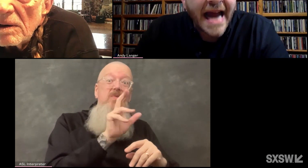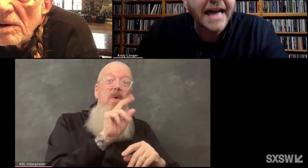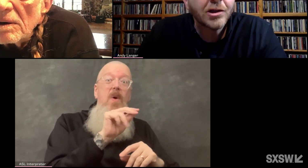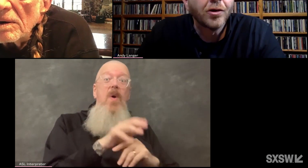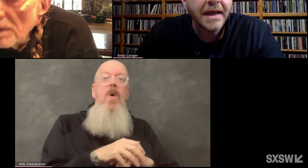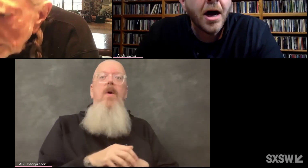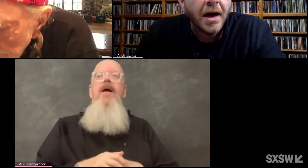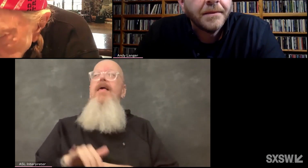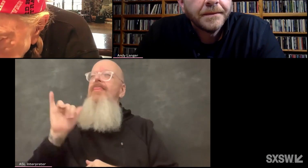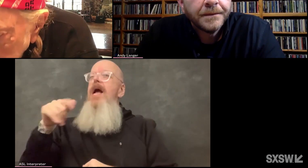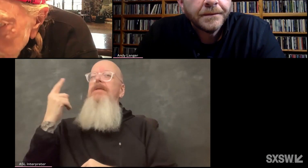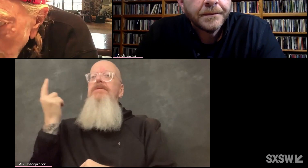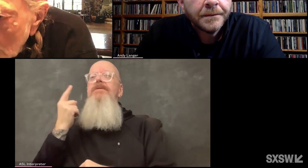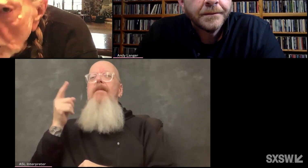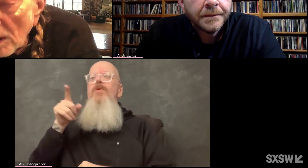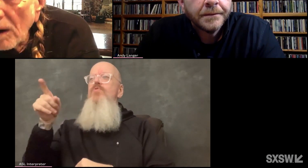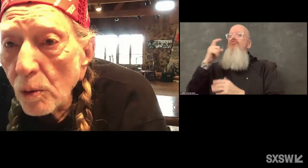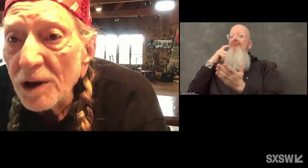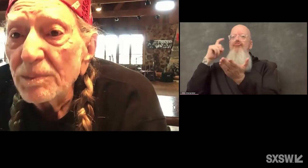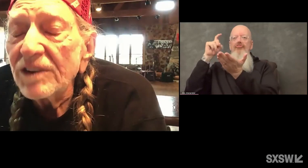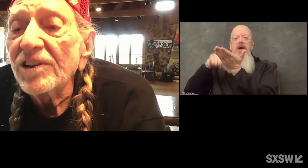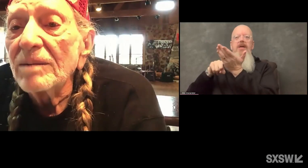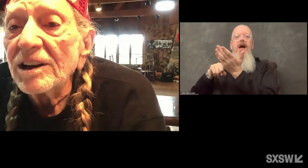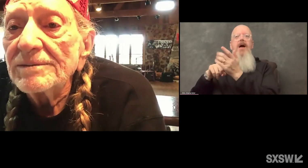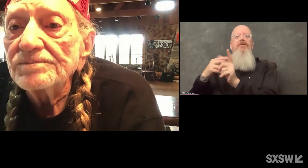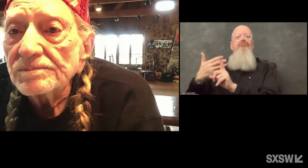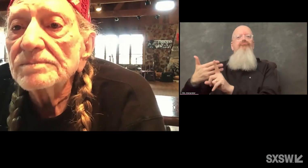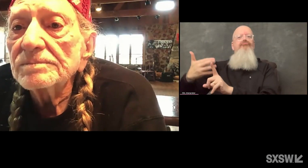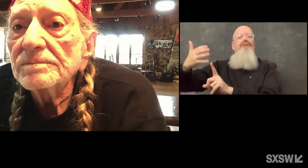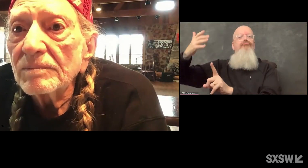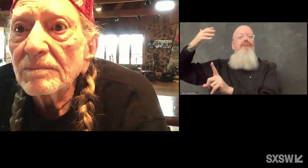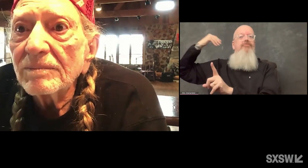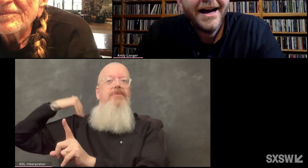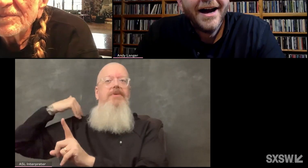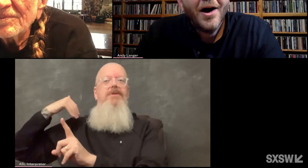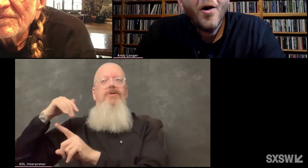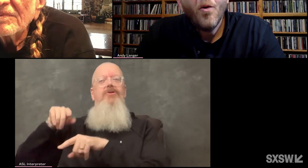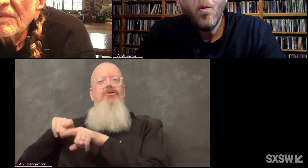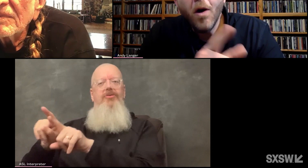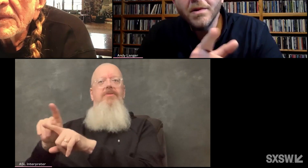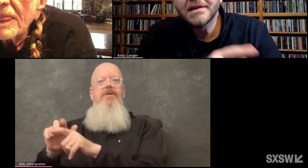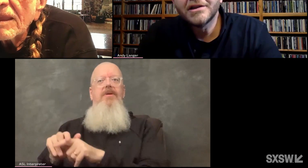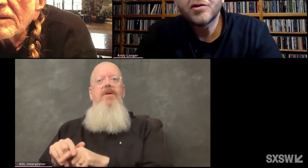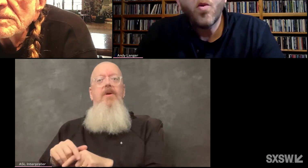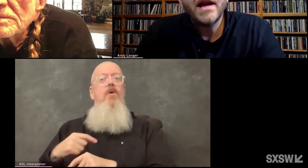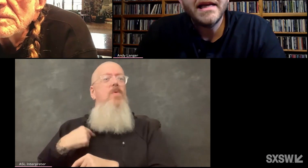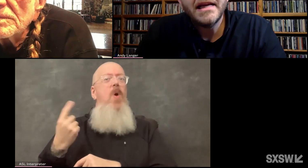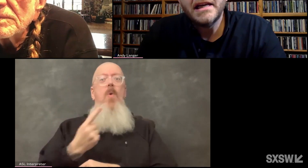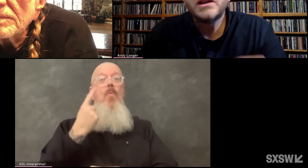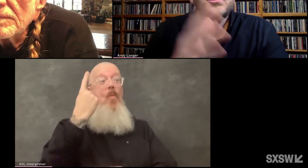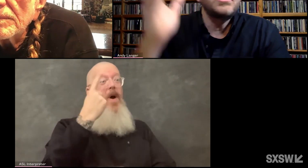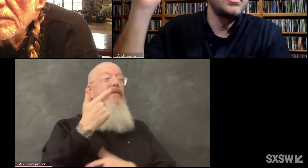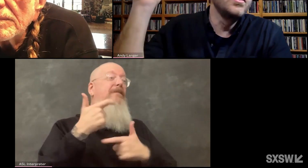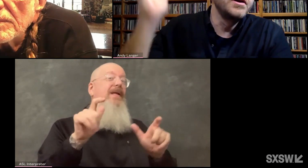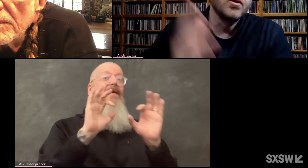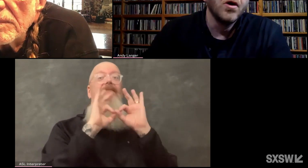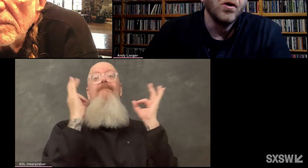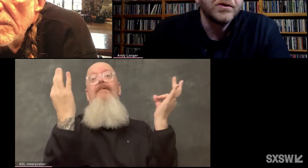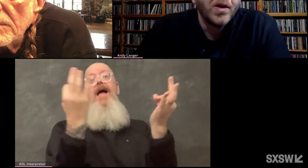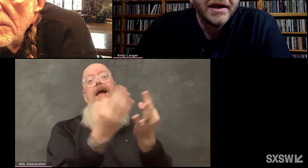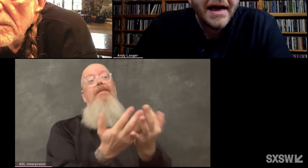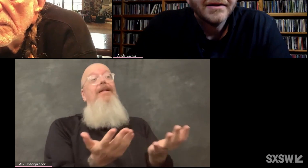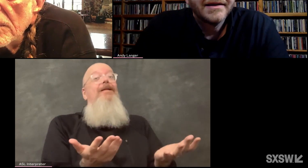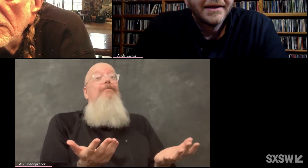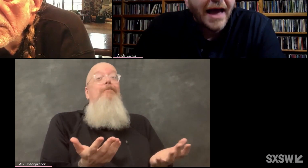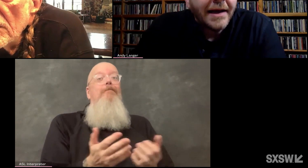you recognized early on. We're all one big family. What was the 22-year